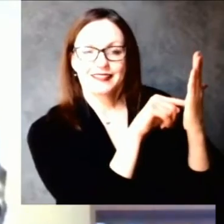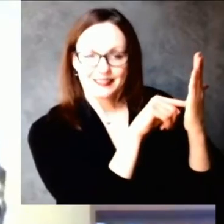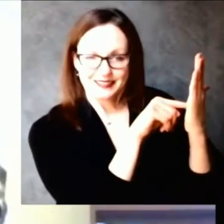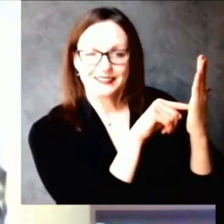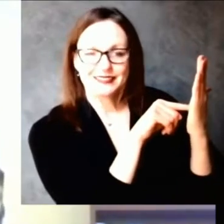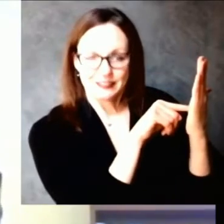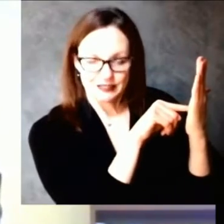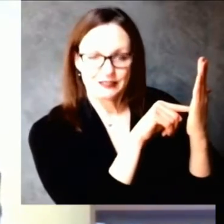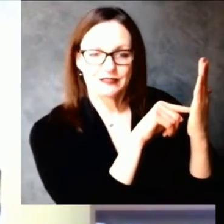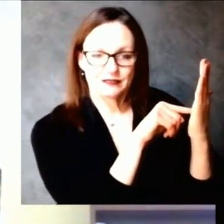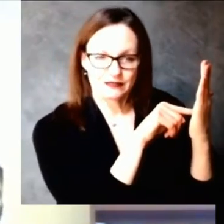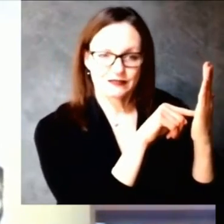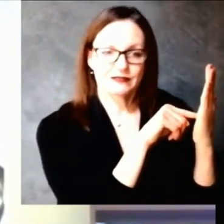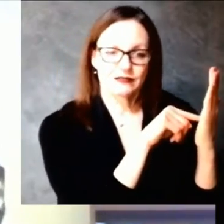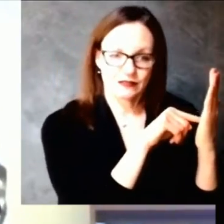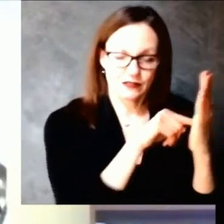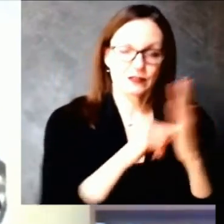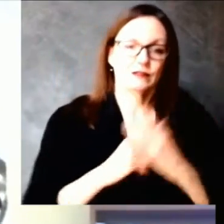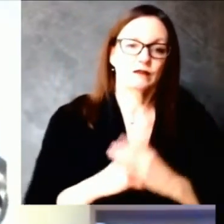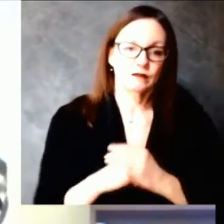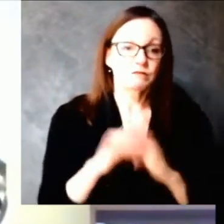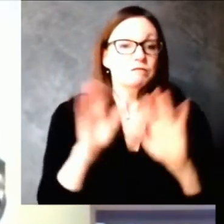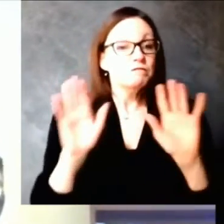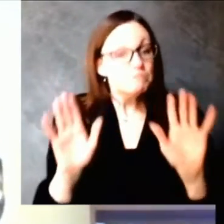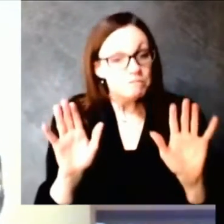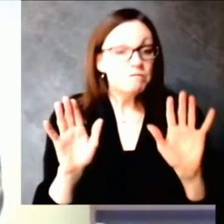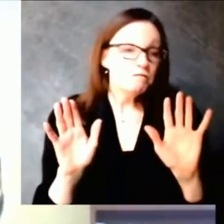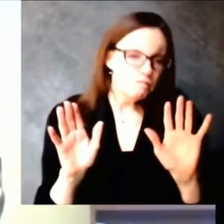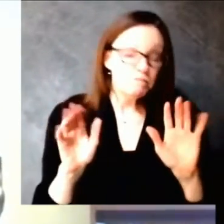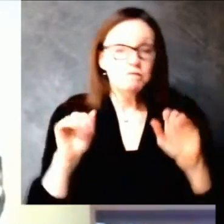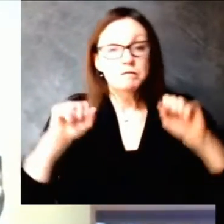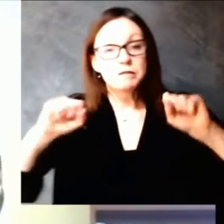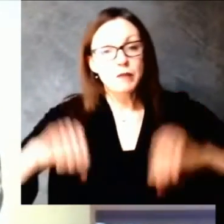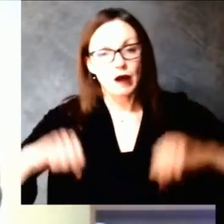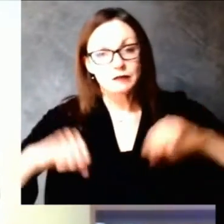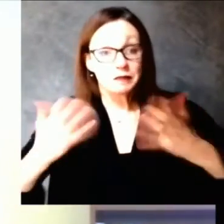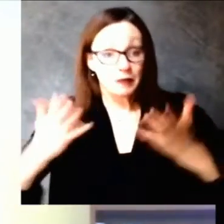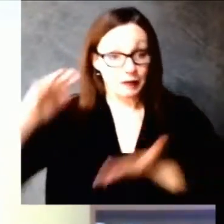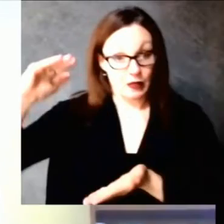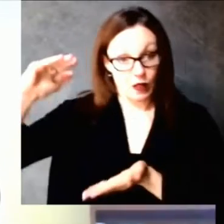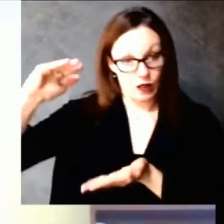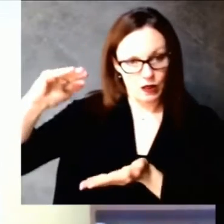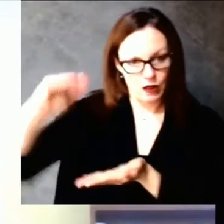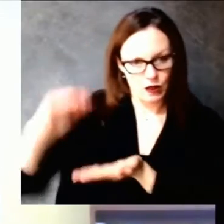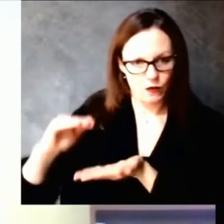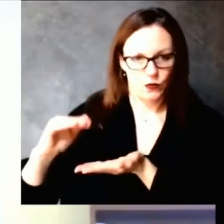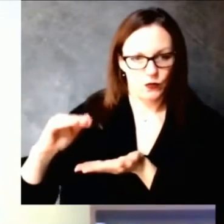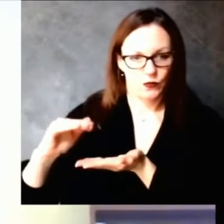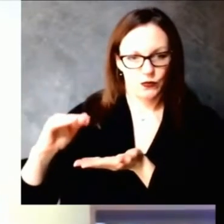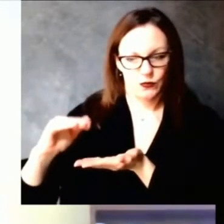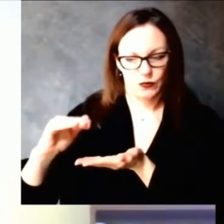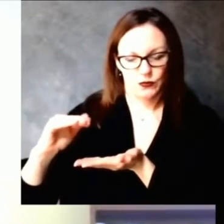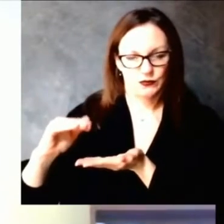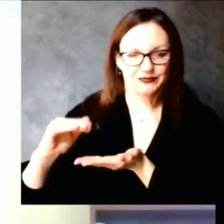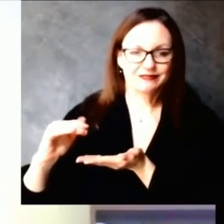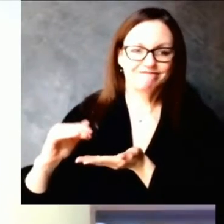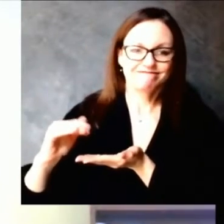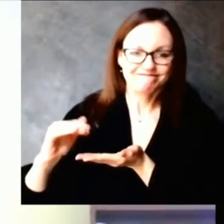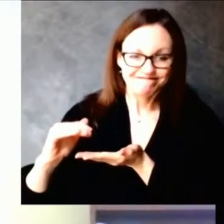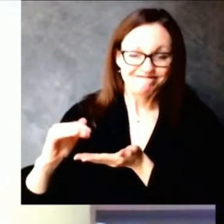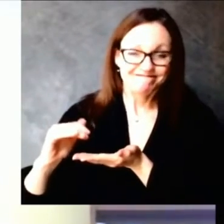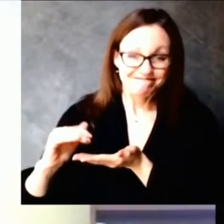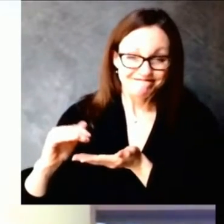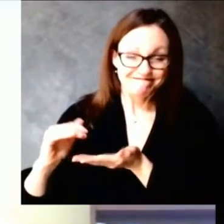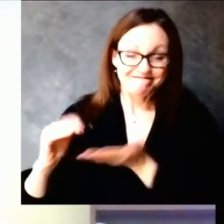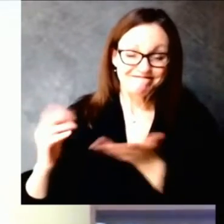numbers this week is because of that vaccine supply issue. Over the last couple